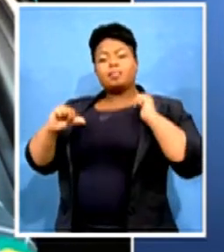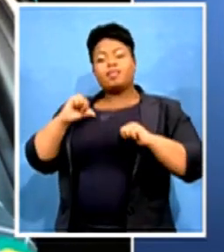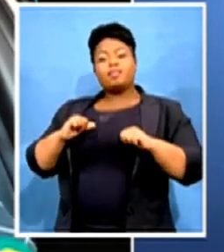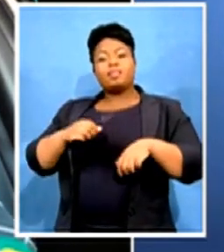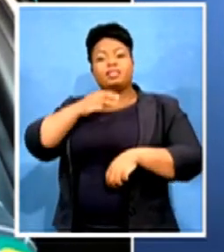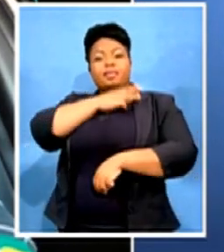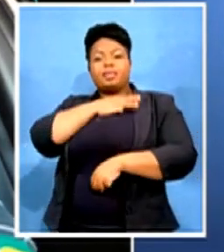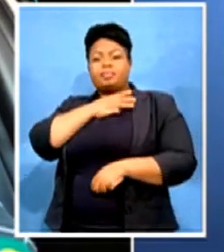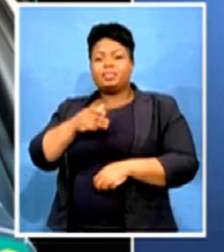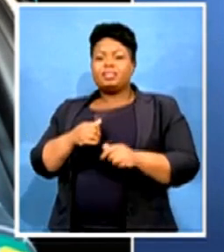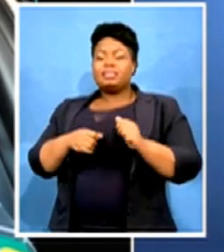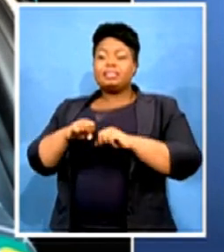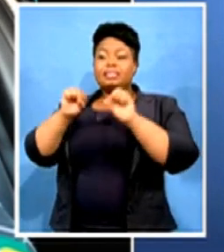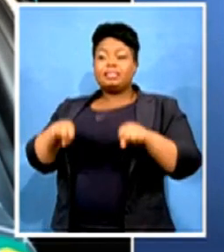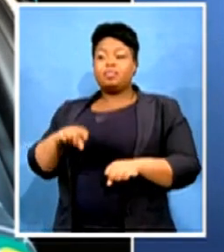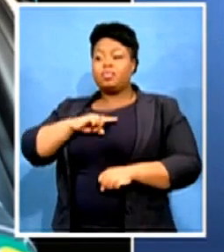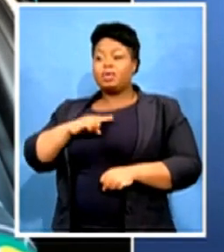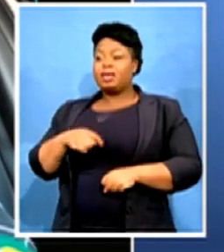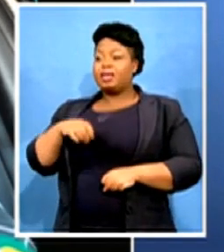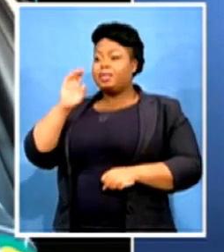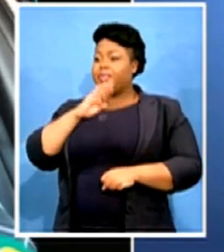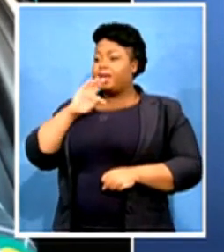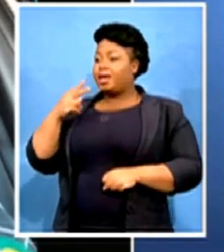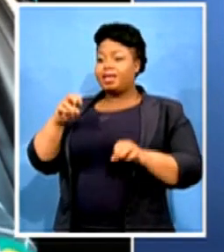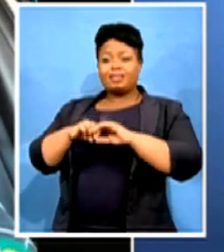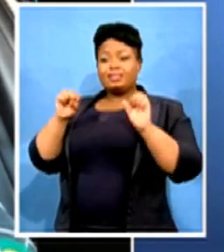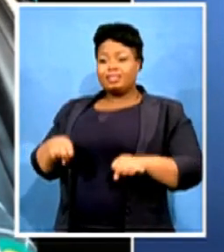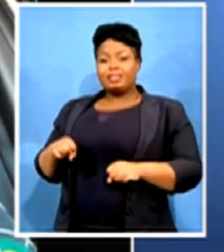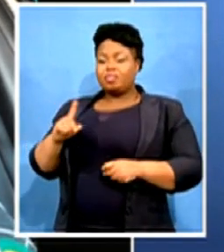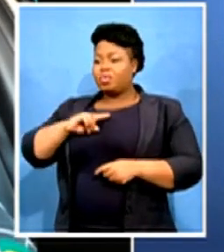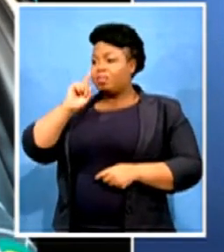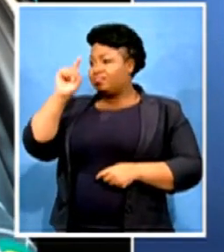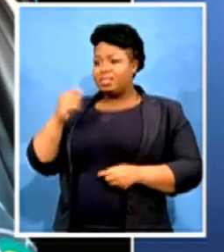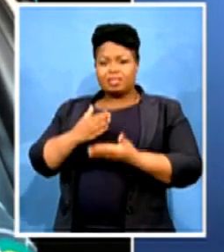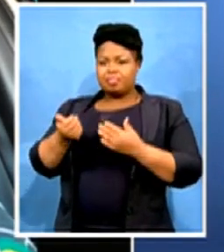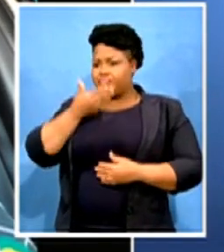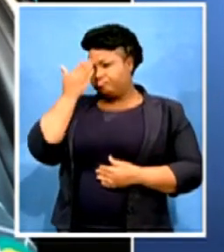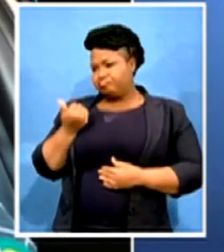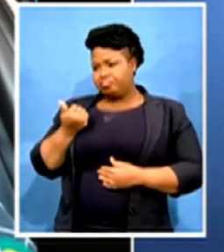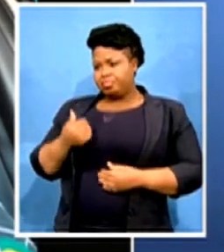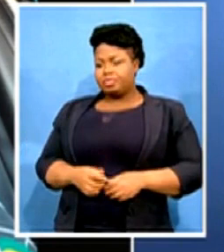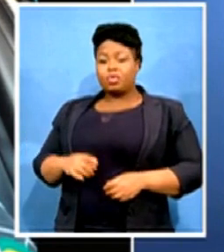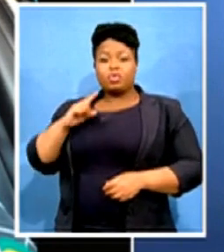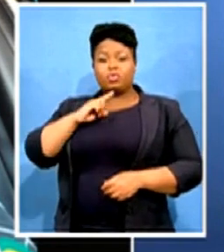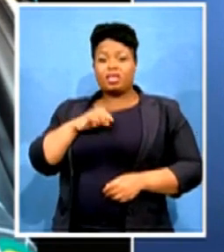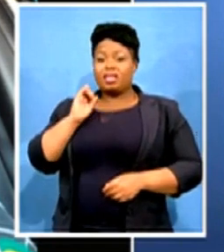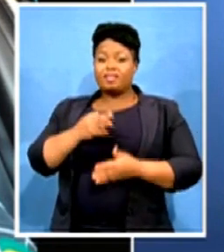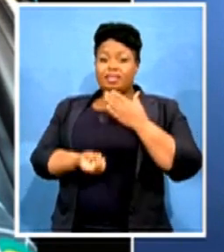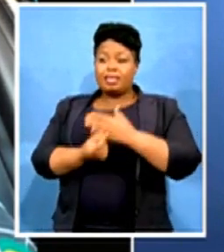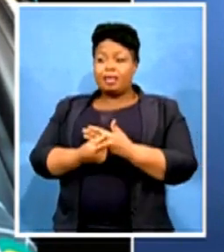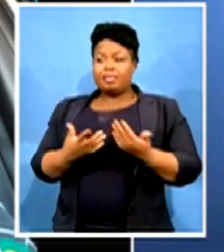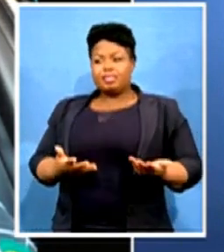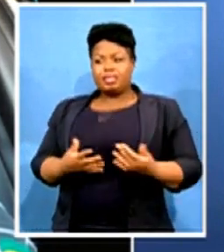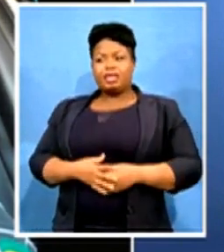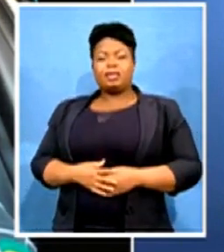will use to people which they do not know. Now, if you happen to do it this way, it is not the ANC